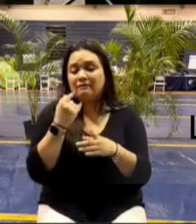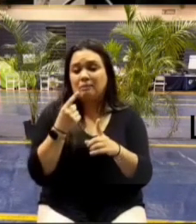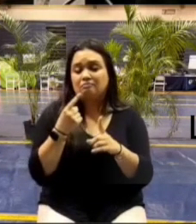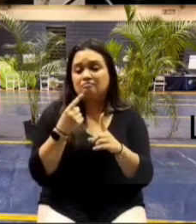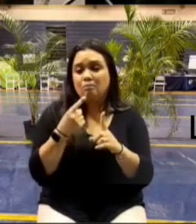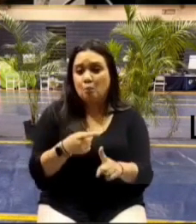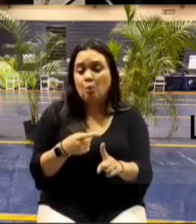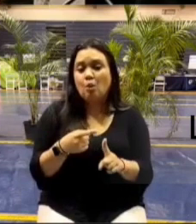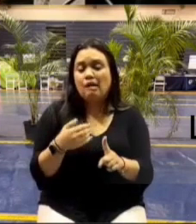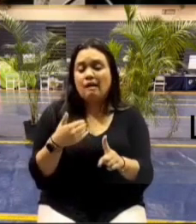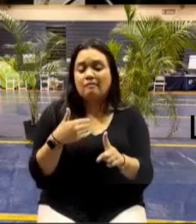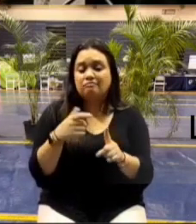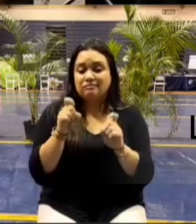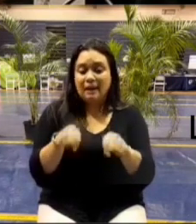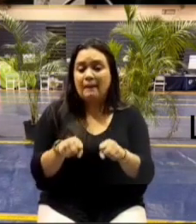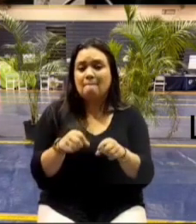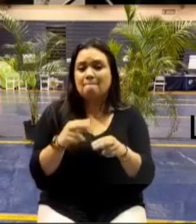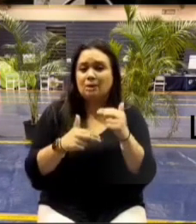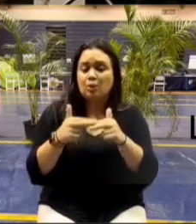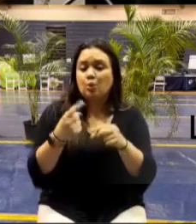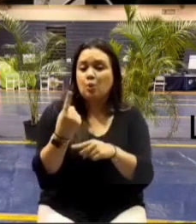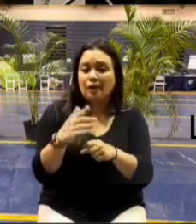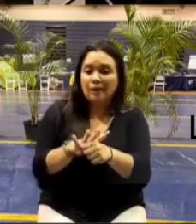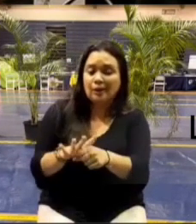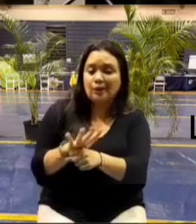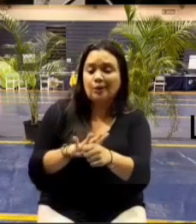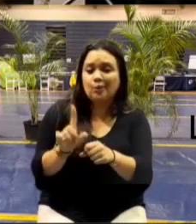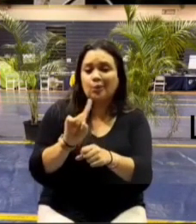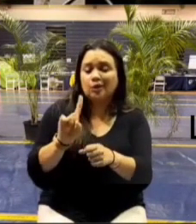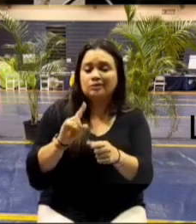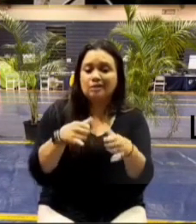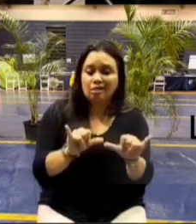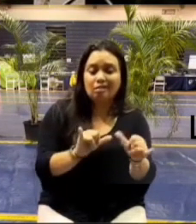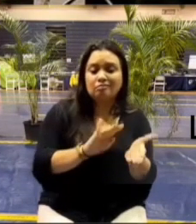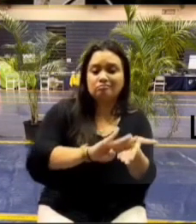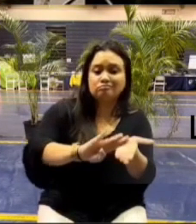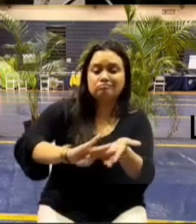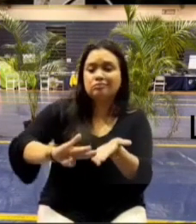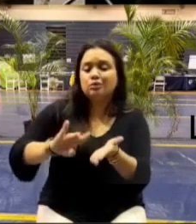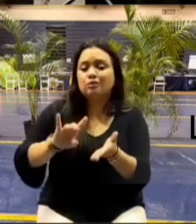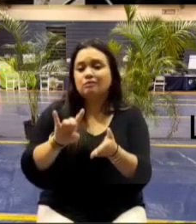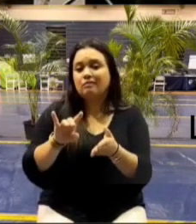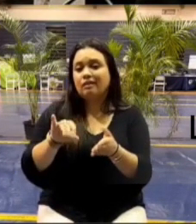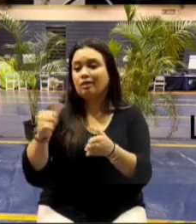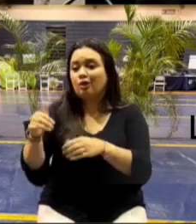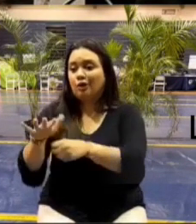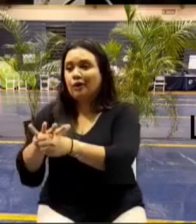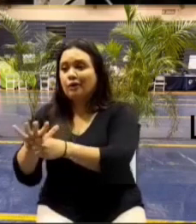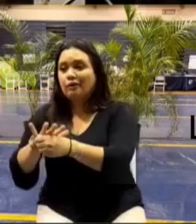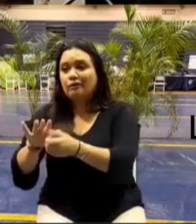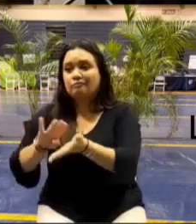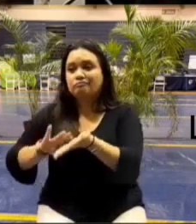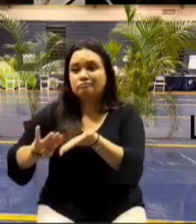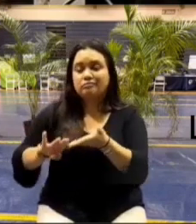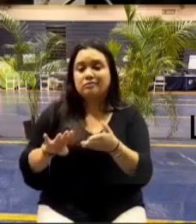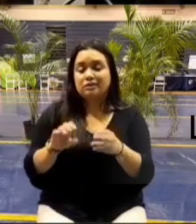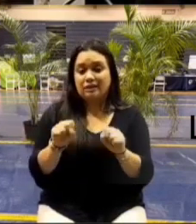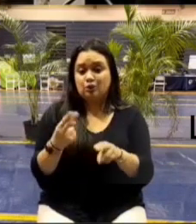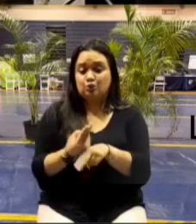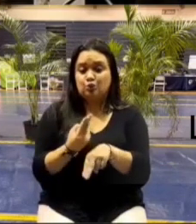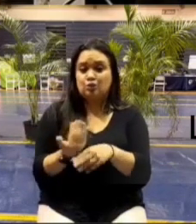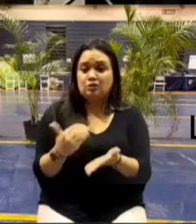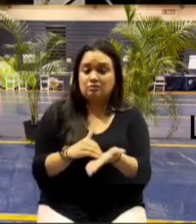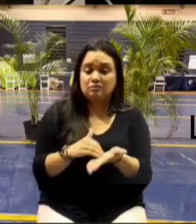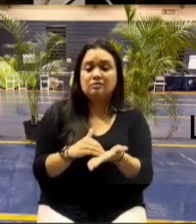able to build in one area where they're still clearing in another area um that it's not necessarily